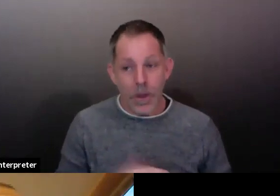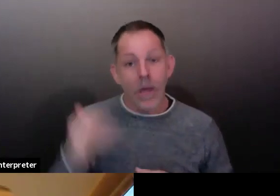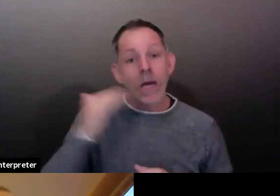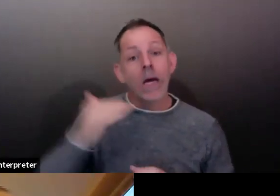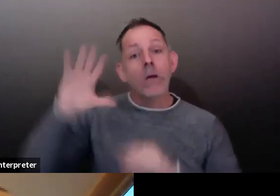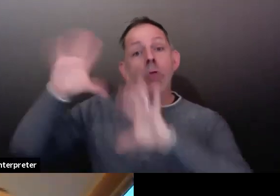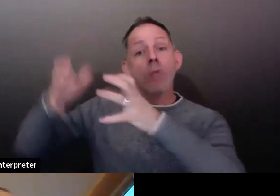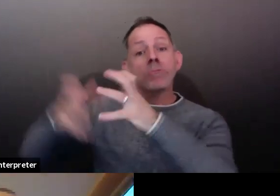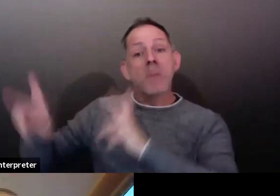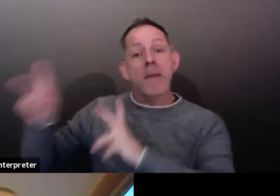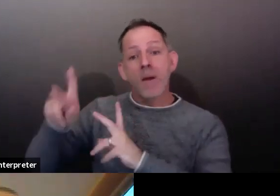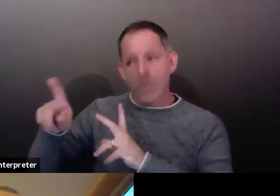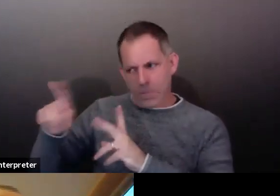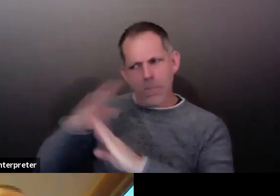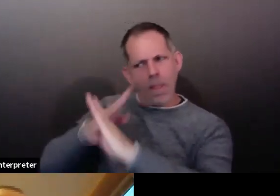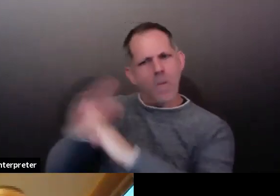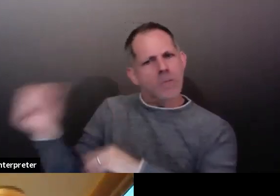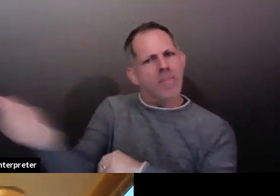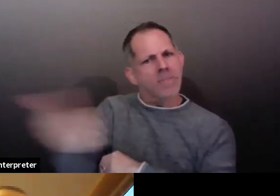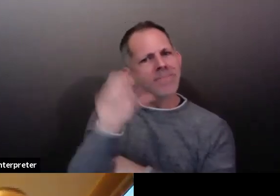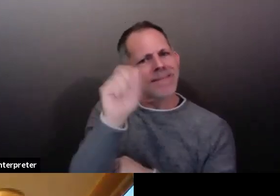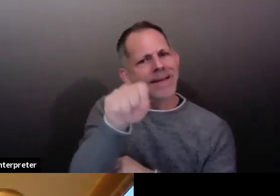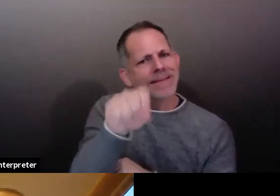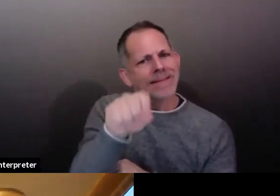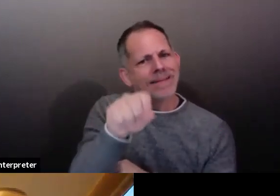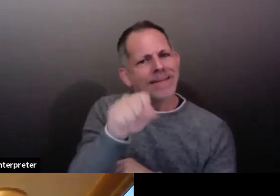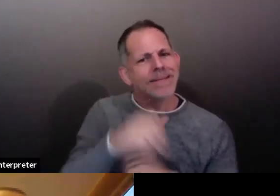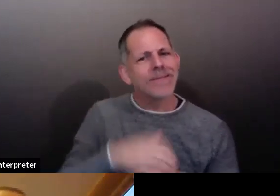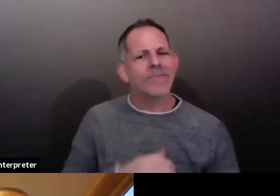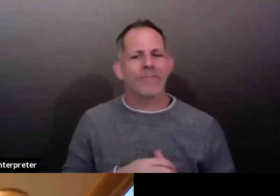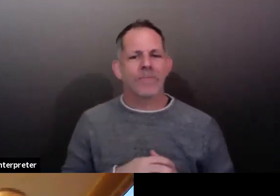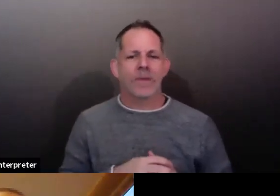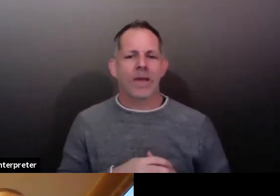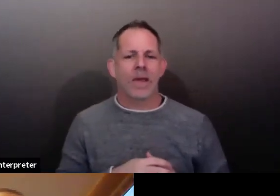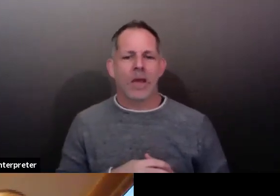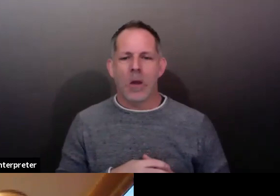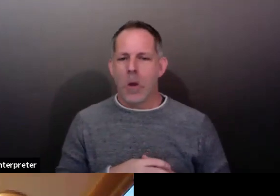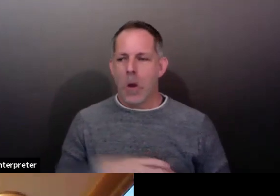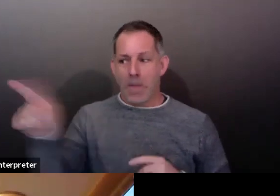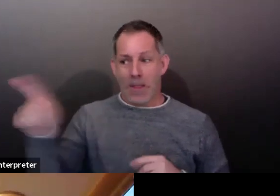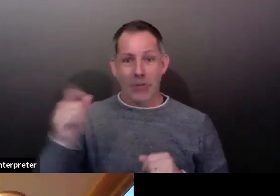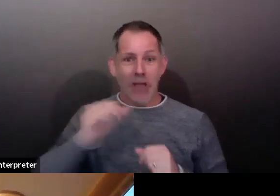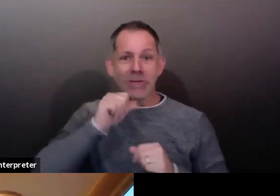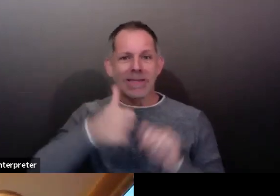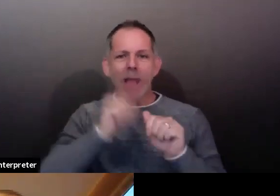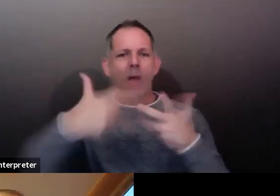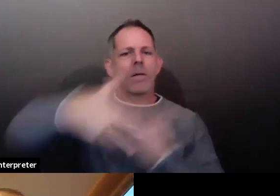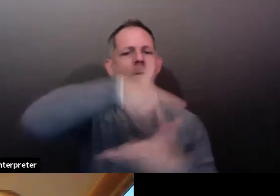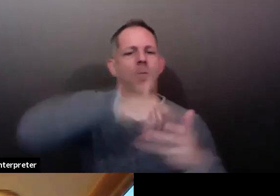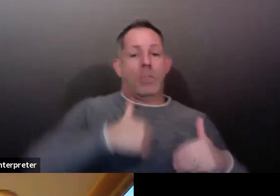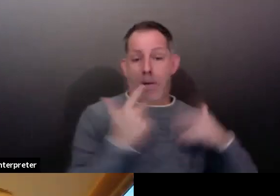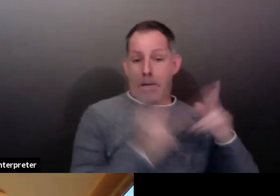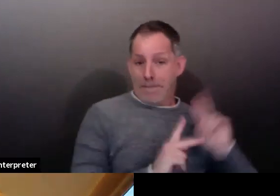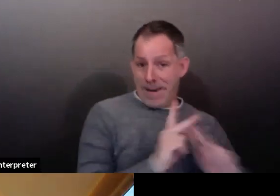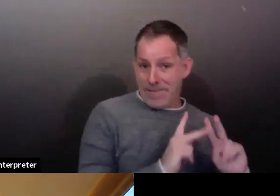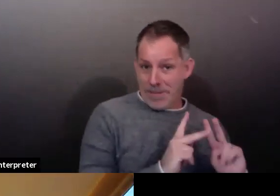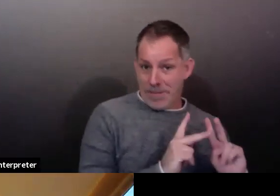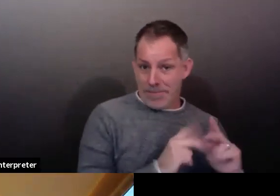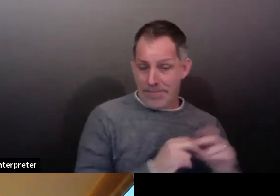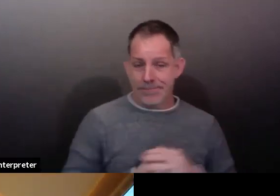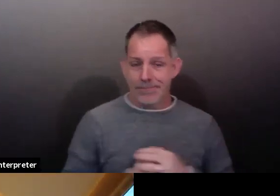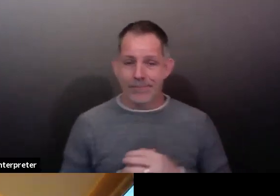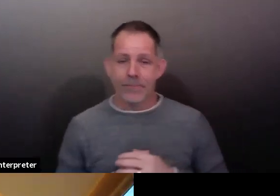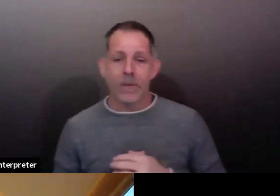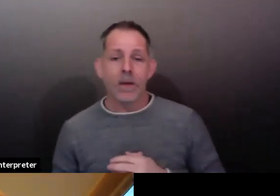I'm assuming, by trying to stay away from younger folks, unless absolutely necessary. And then we all have to, in